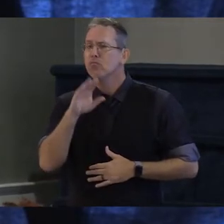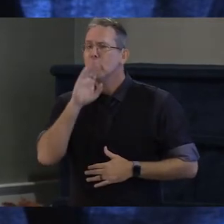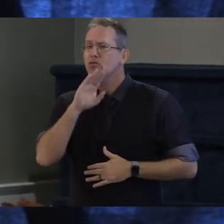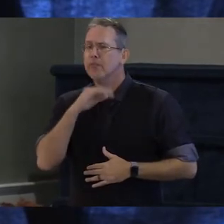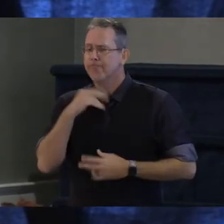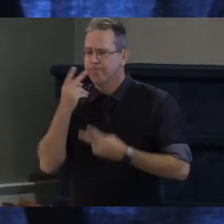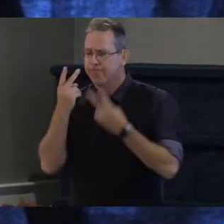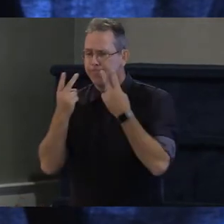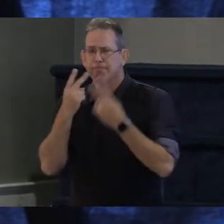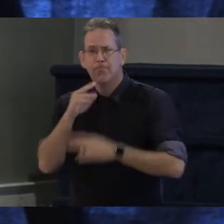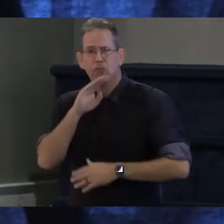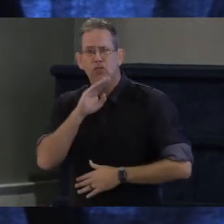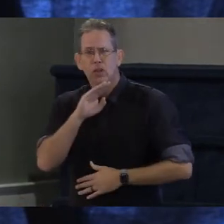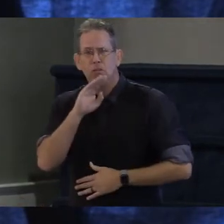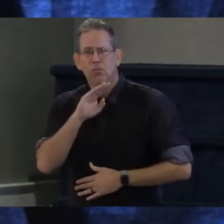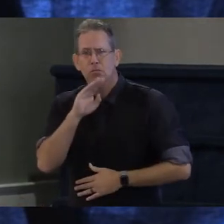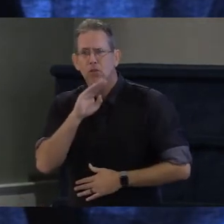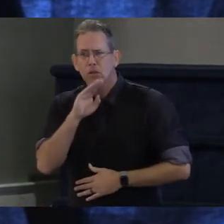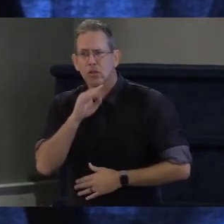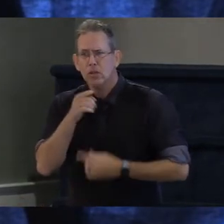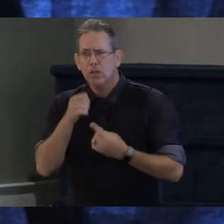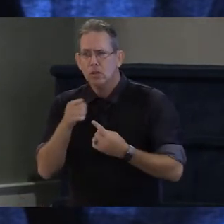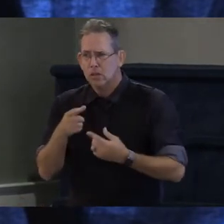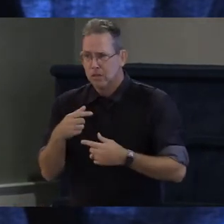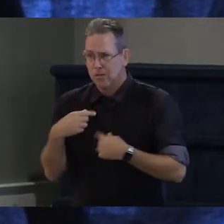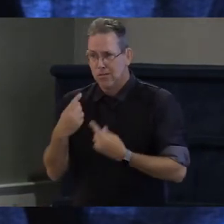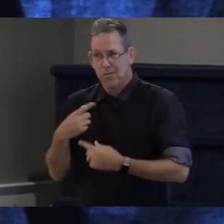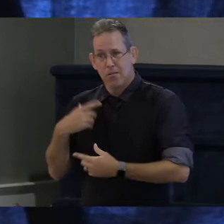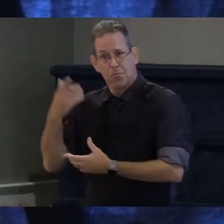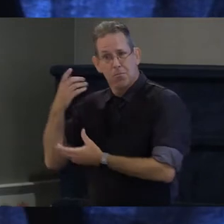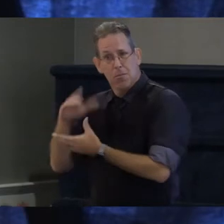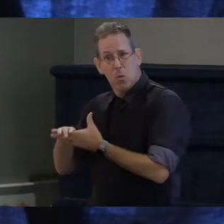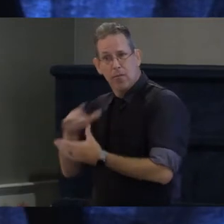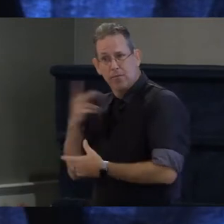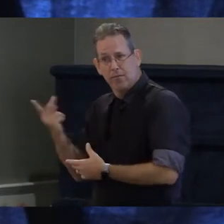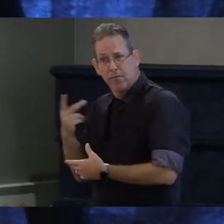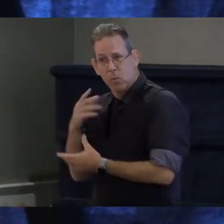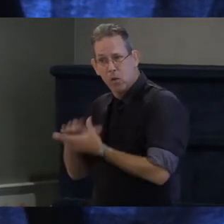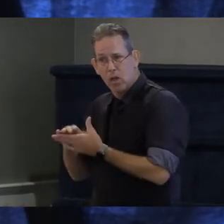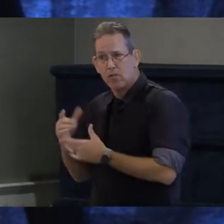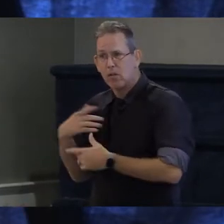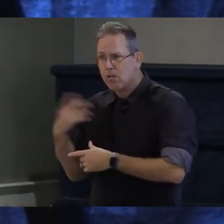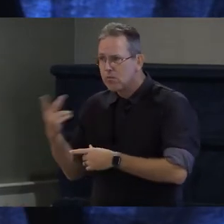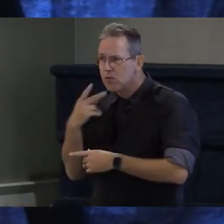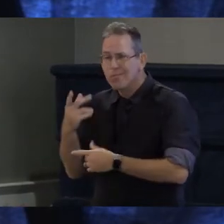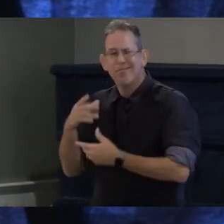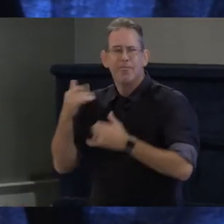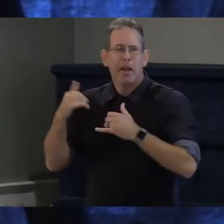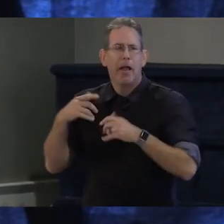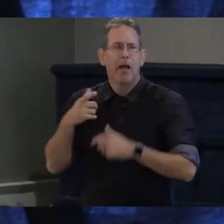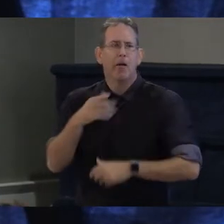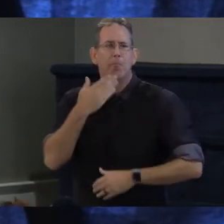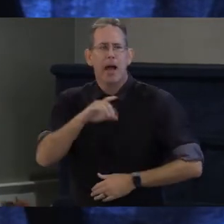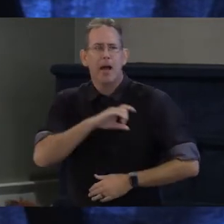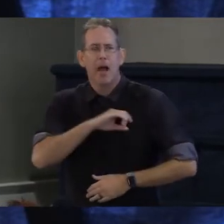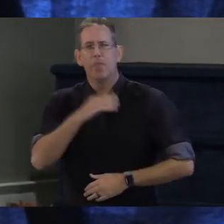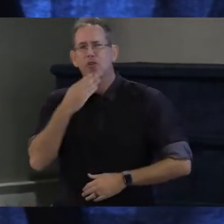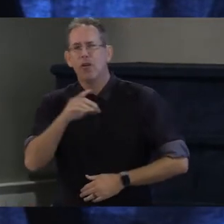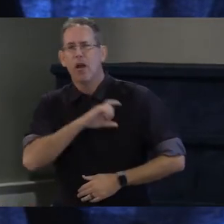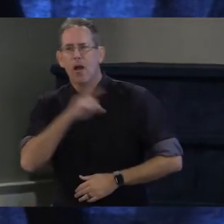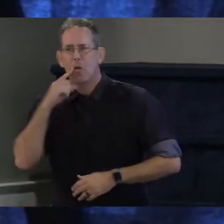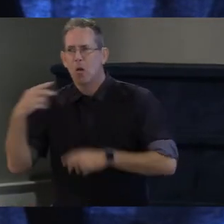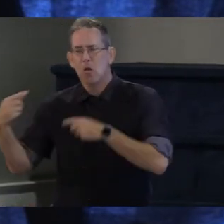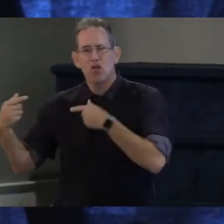feeling like my spouse and I needed to play good cop, bad cop all the time. When all I wanted was